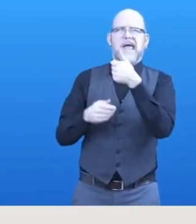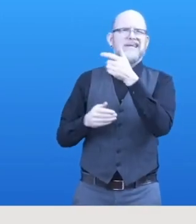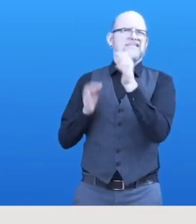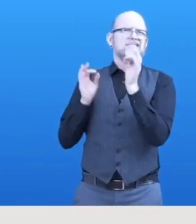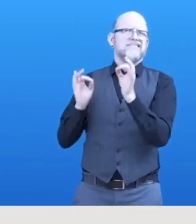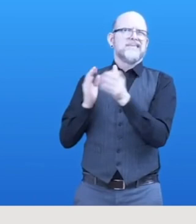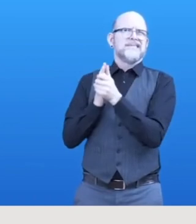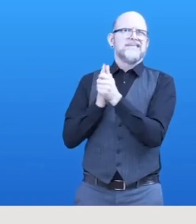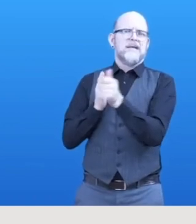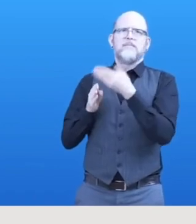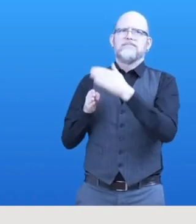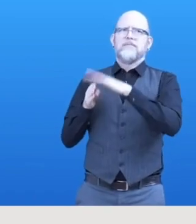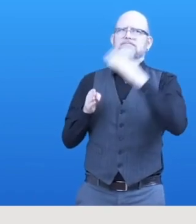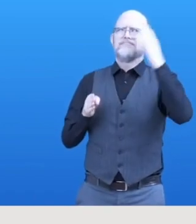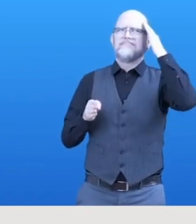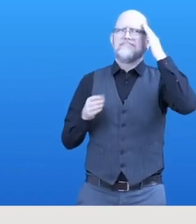David Baines?